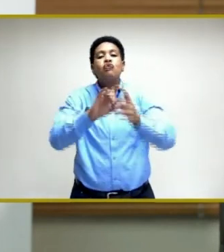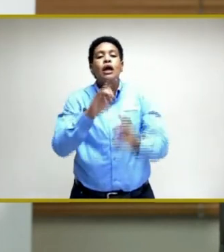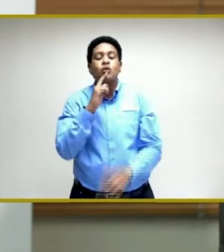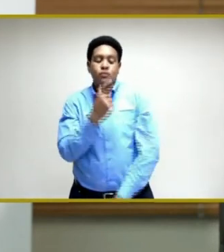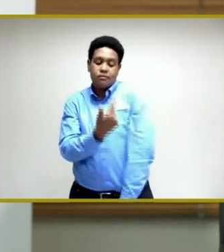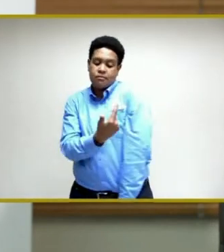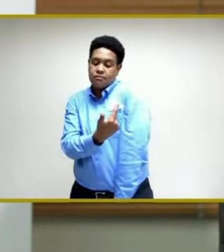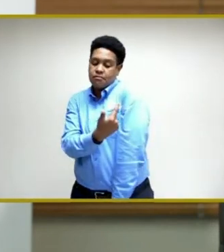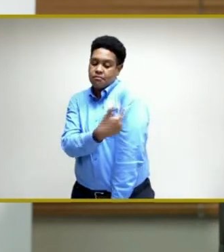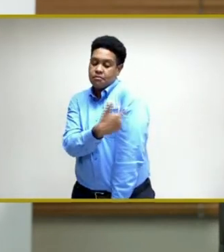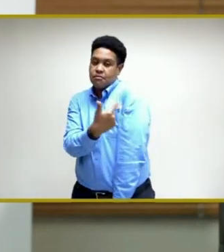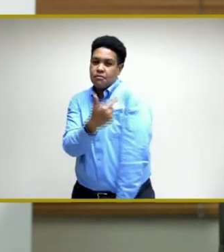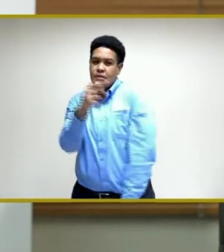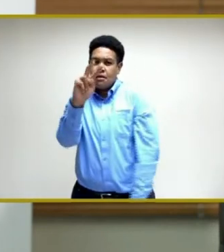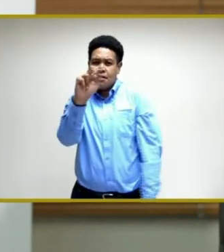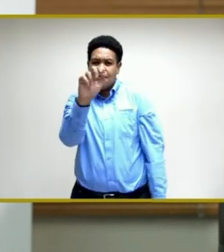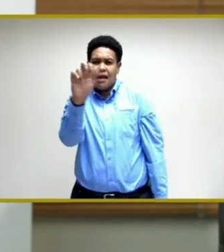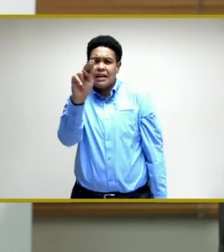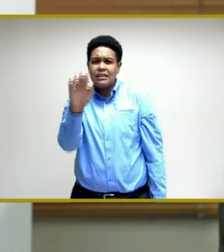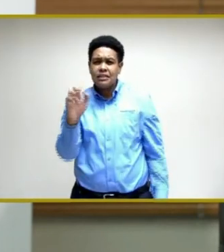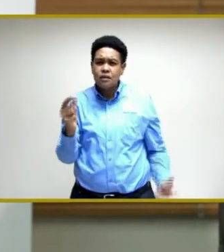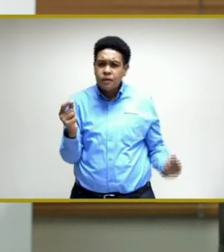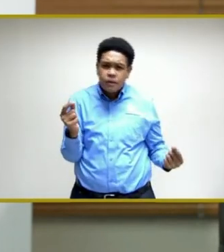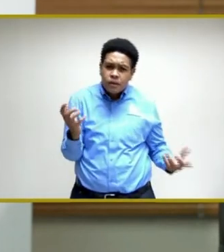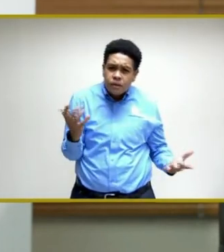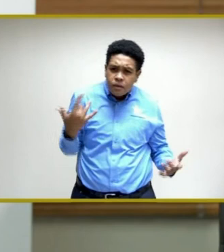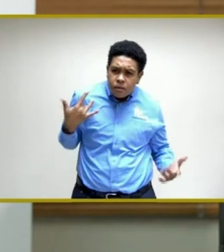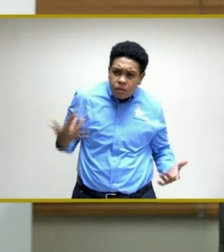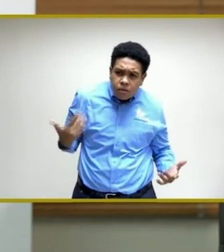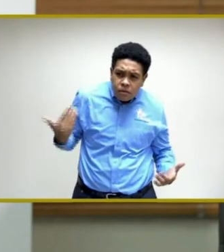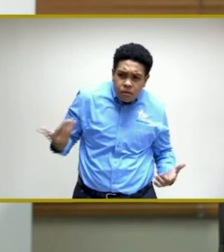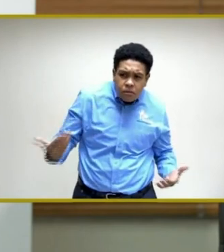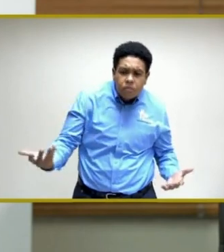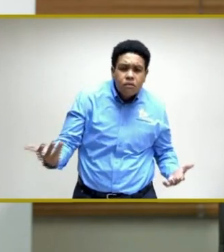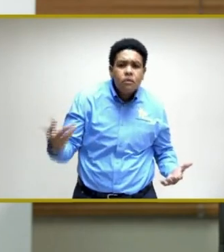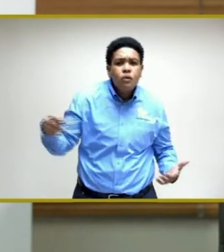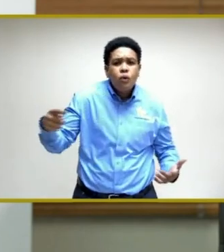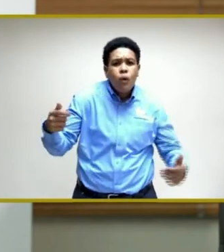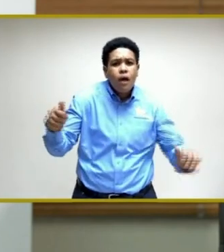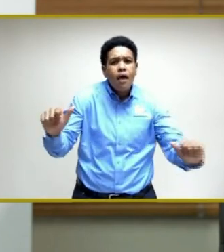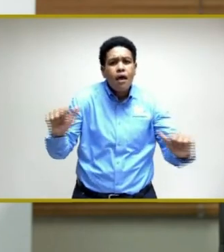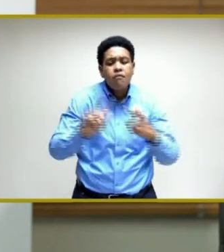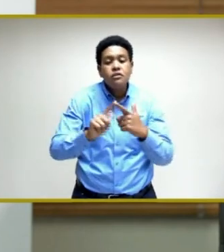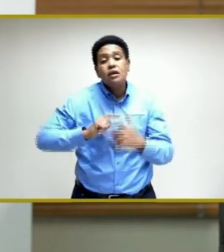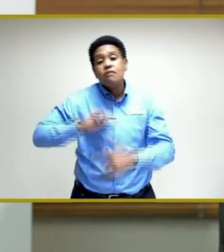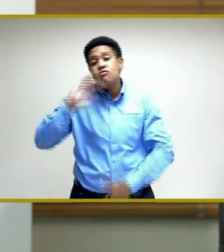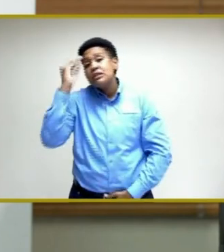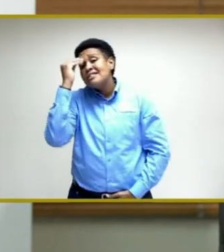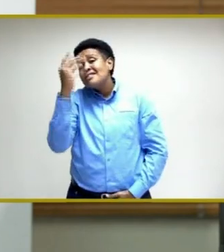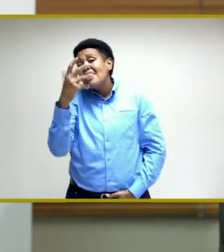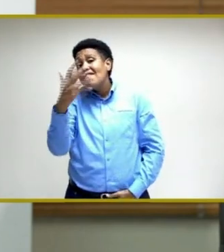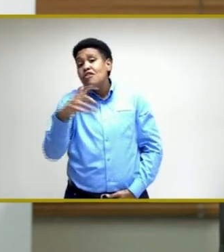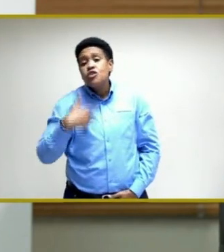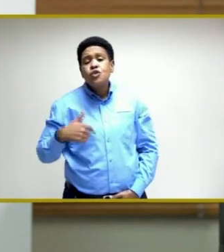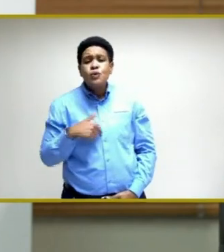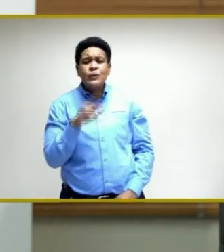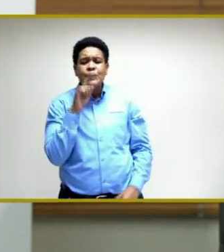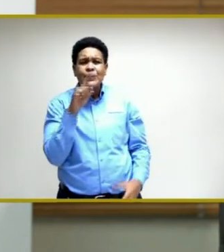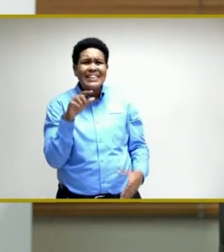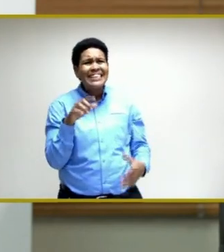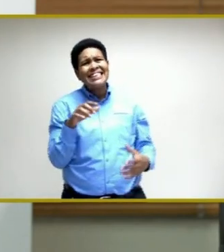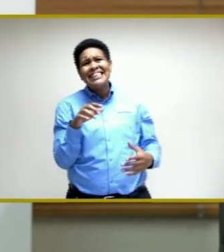efforts. And those efforts, as I had said earlier, we're pivoting on